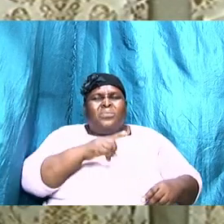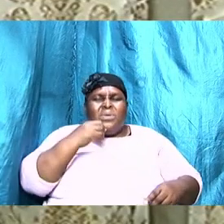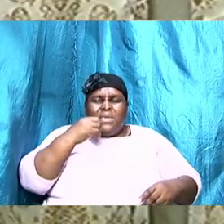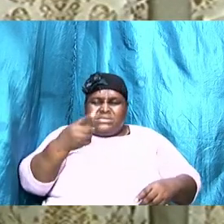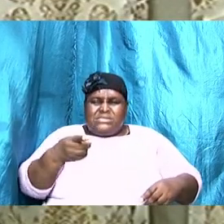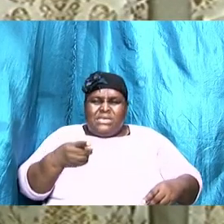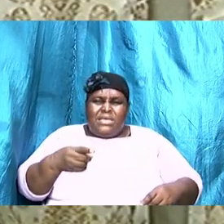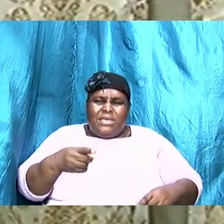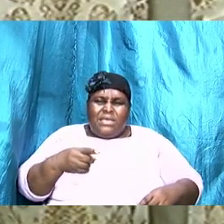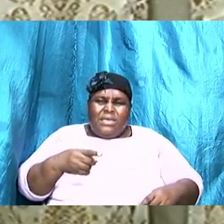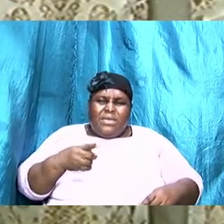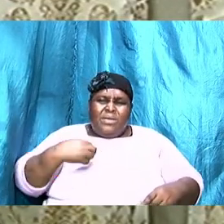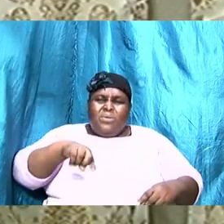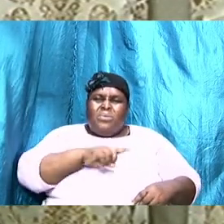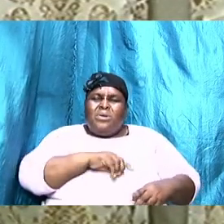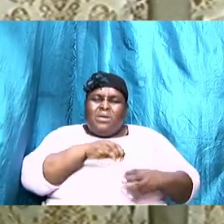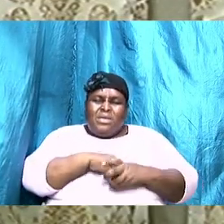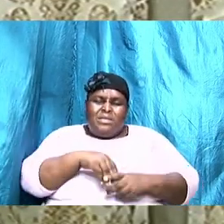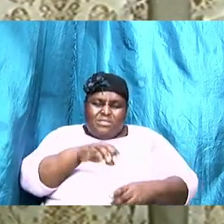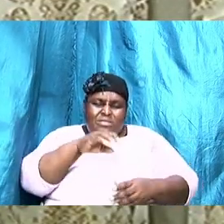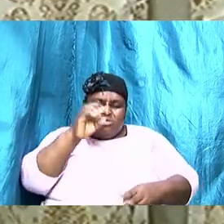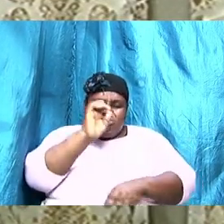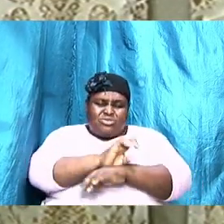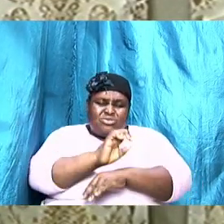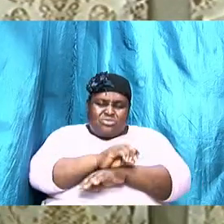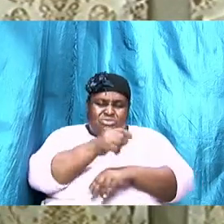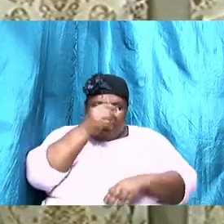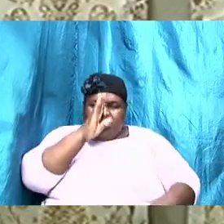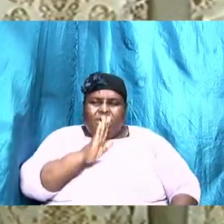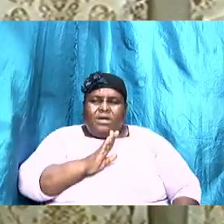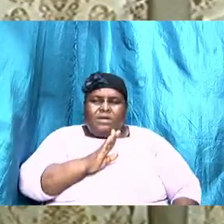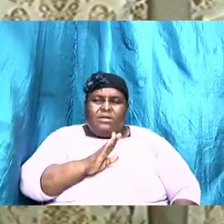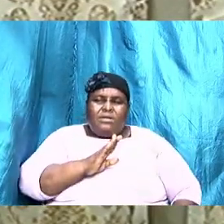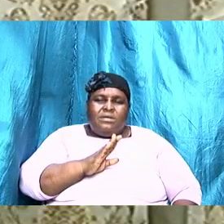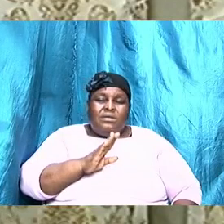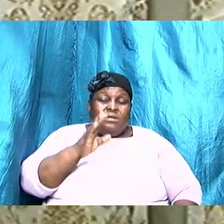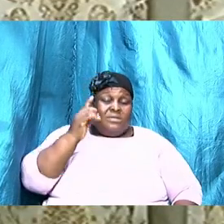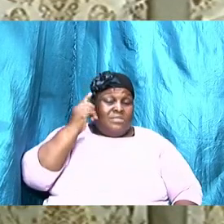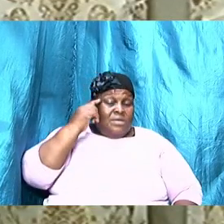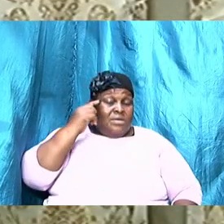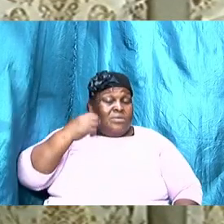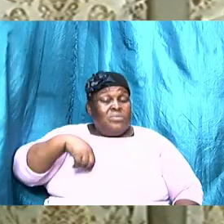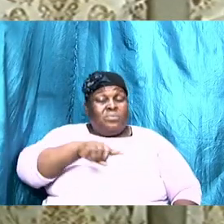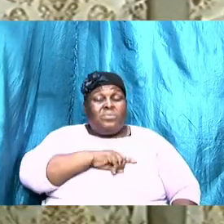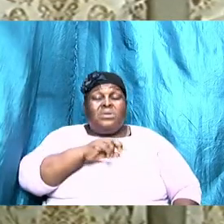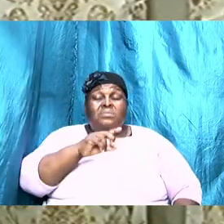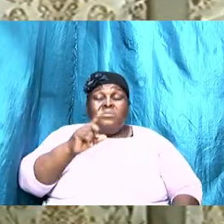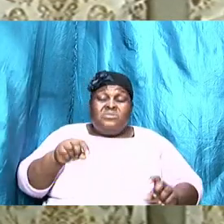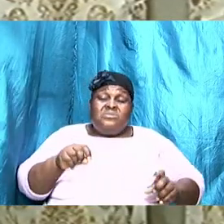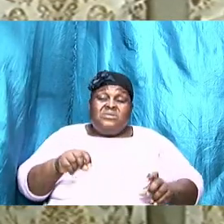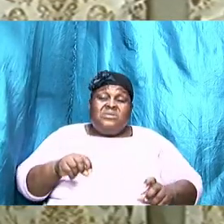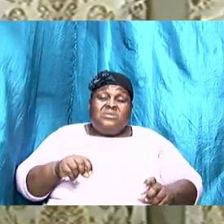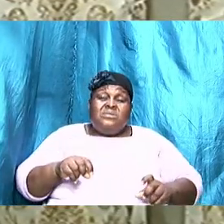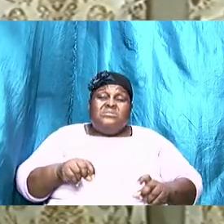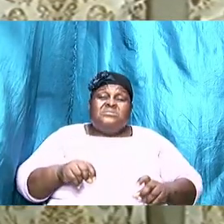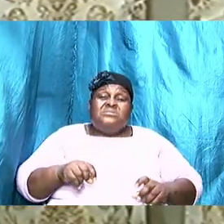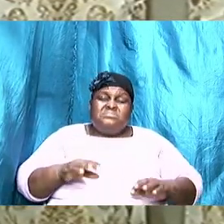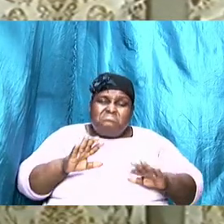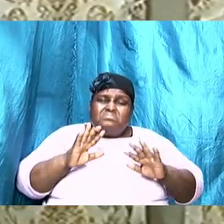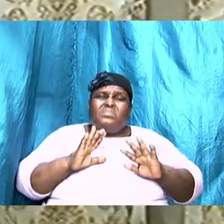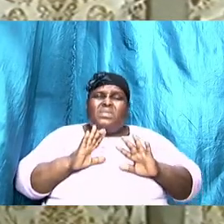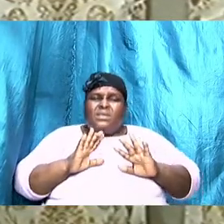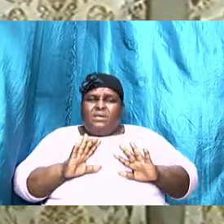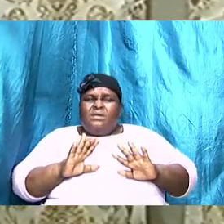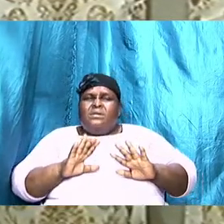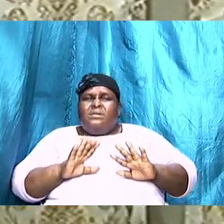I think we ought to draw back reassess and understand